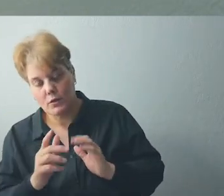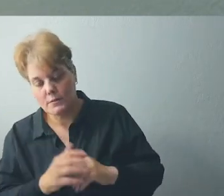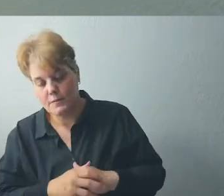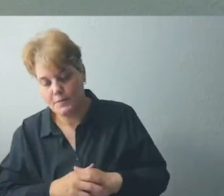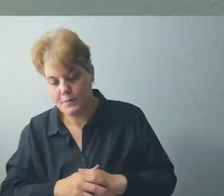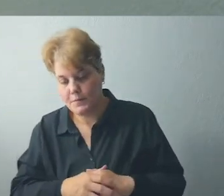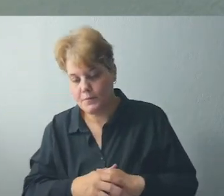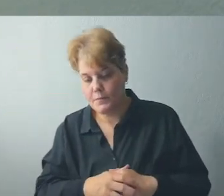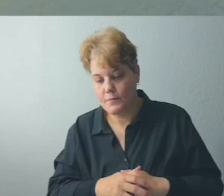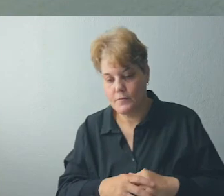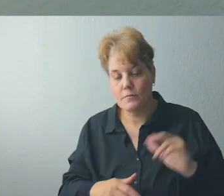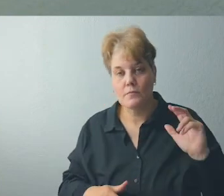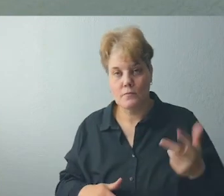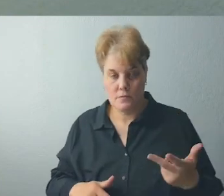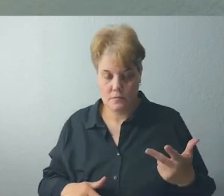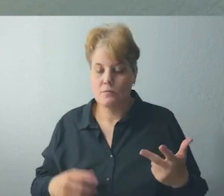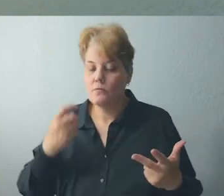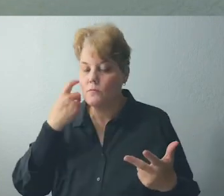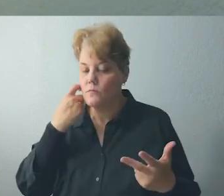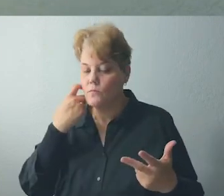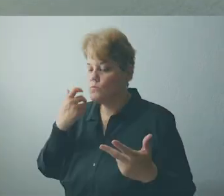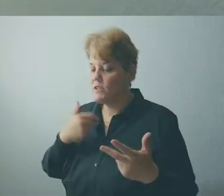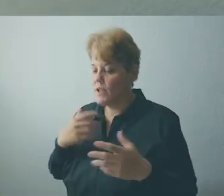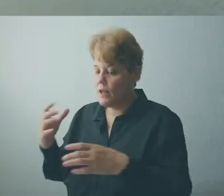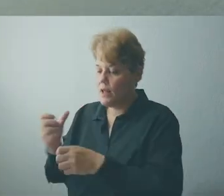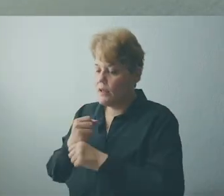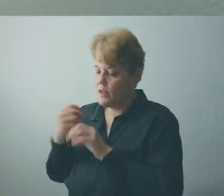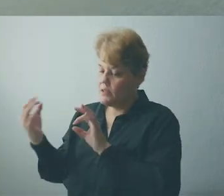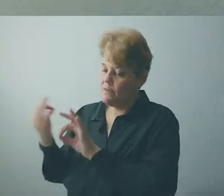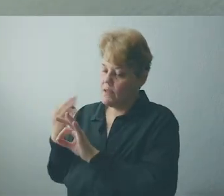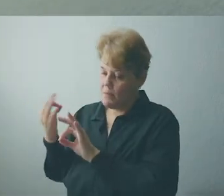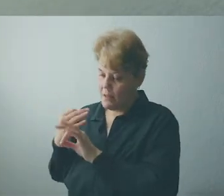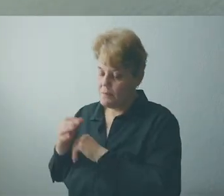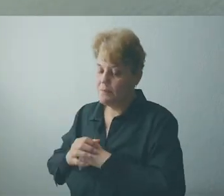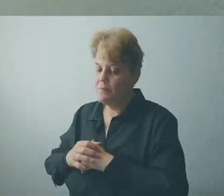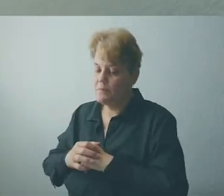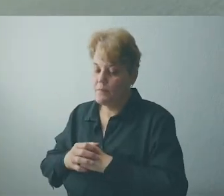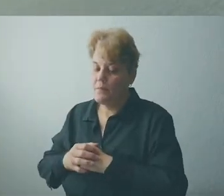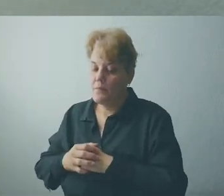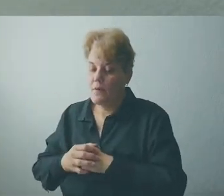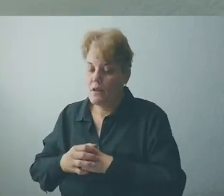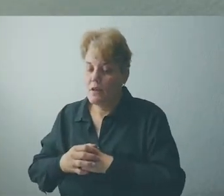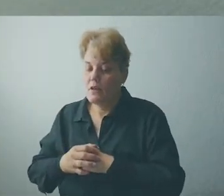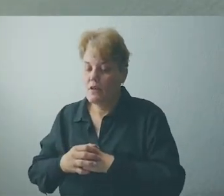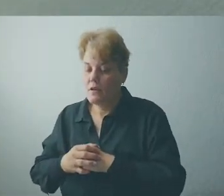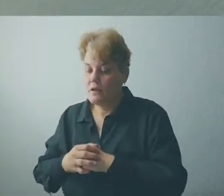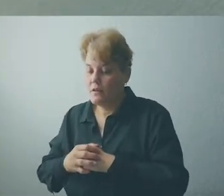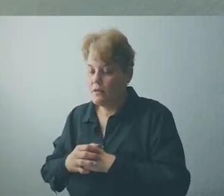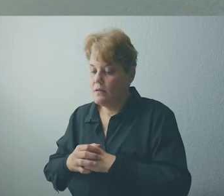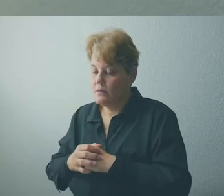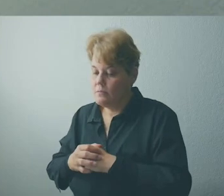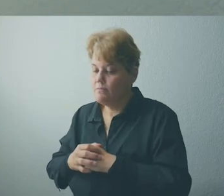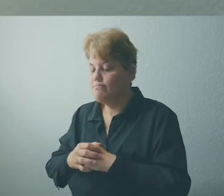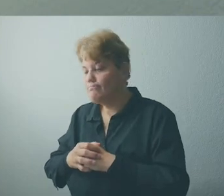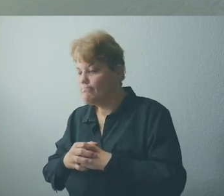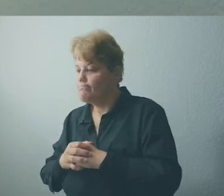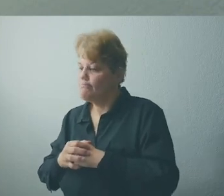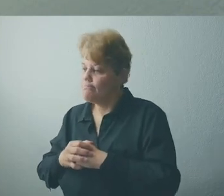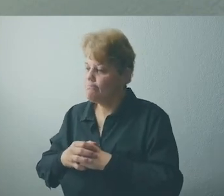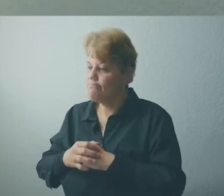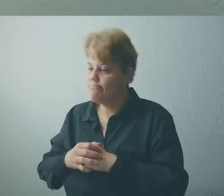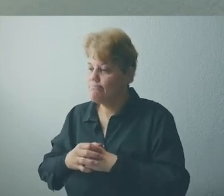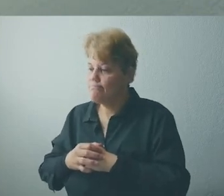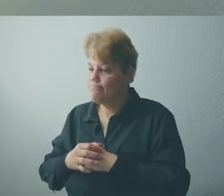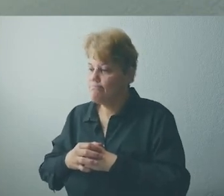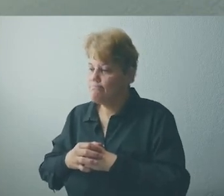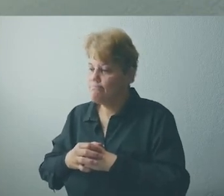Thirdly, I talked this week to another person from our church and asked them to give me their feedback on the sermon that I brought to